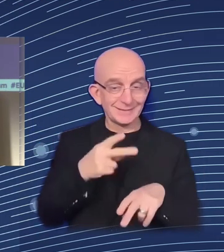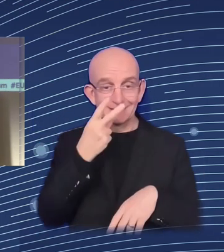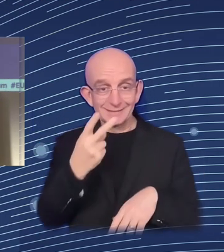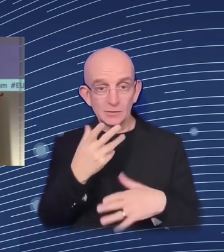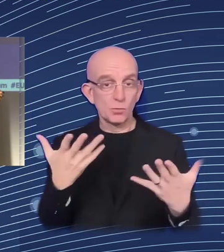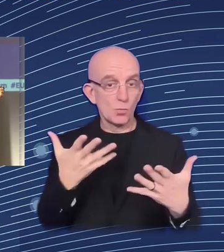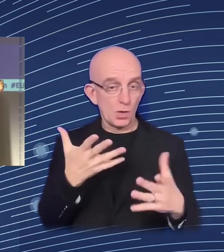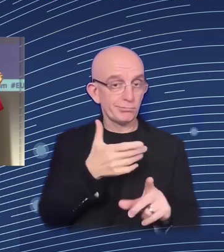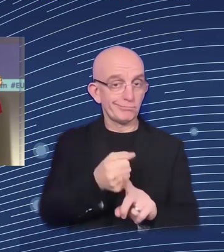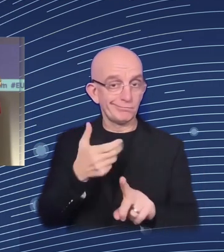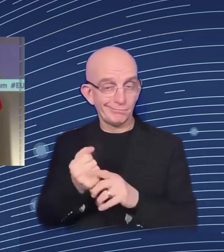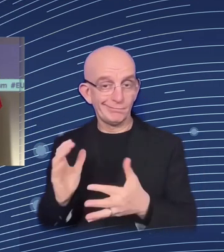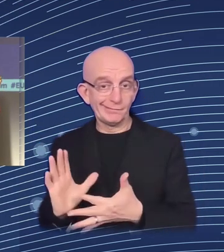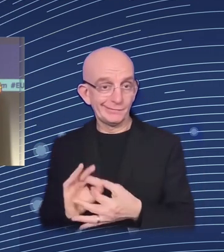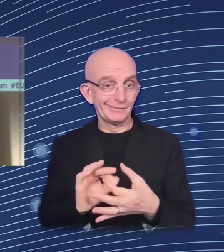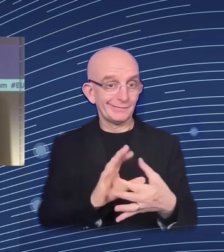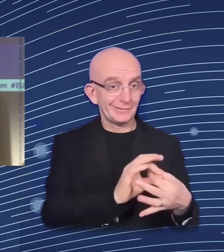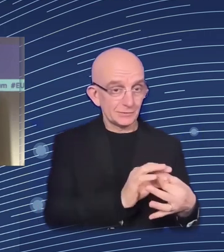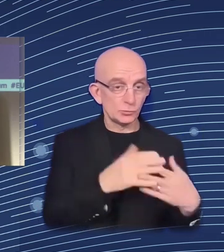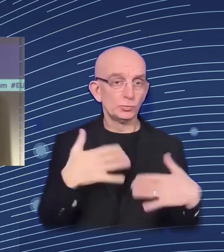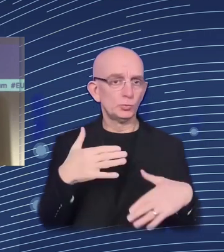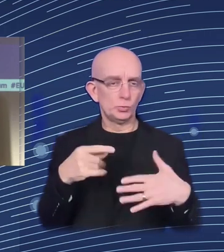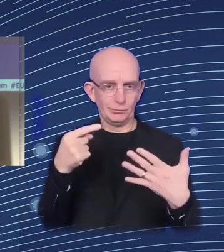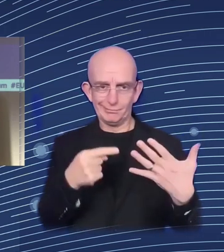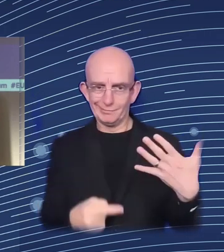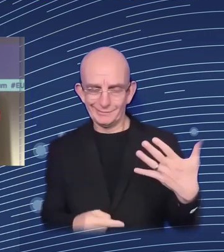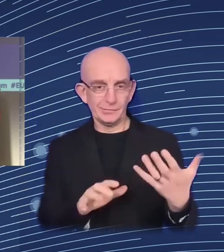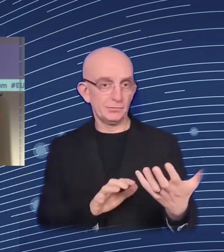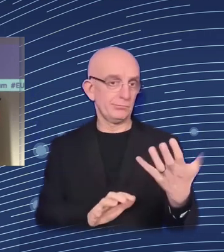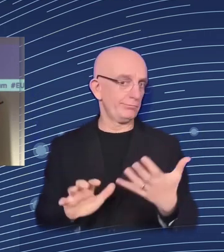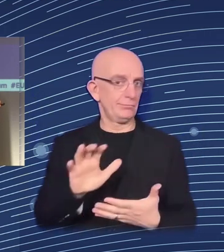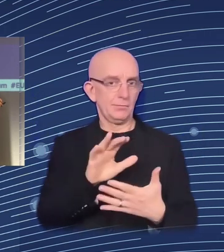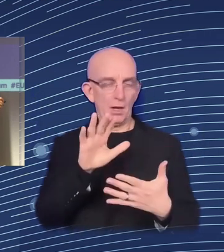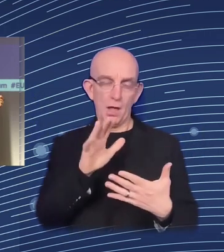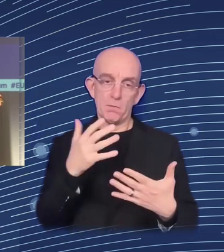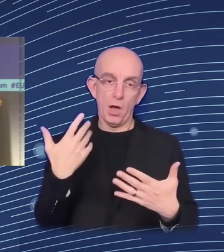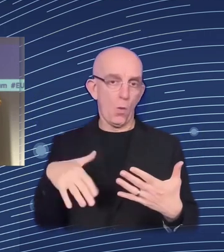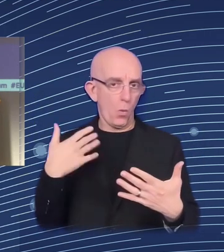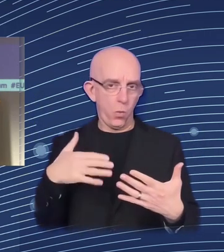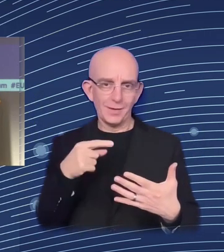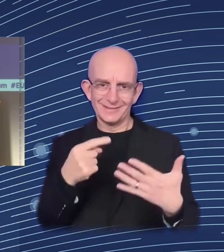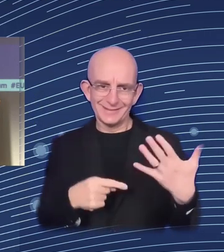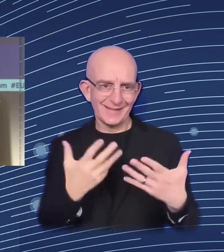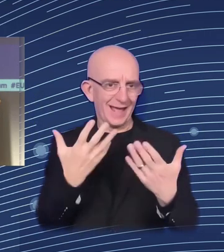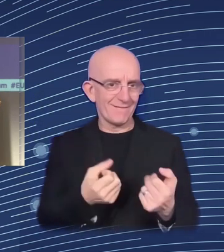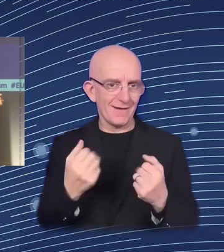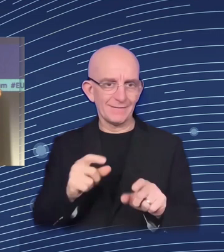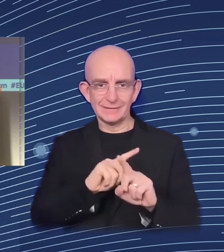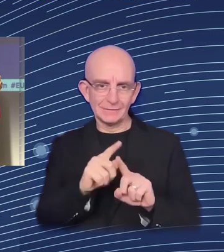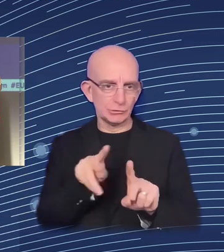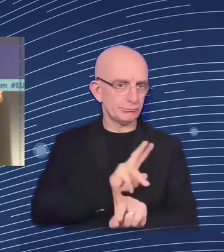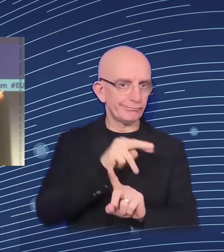essentially measure the different aspects that are listed, for instance, in the table before.